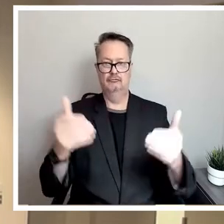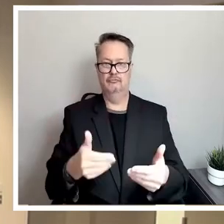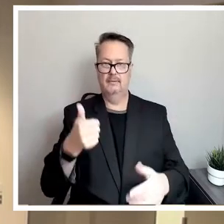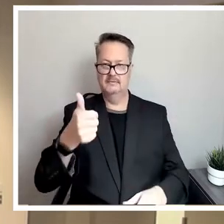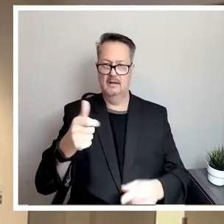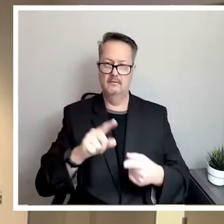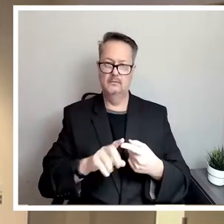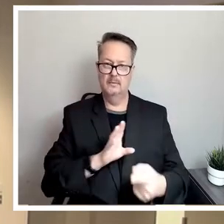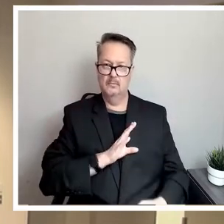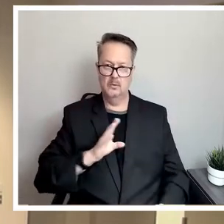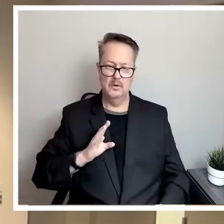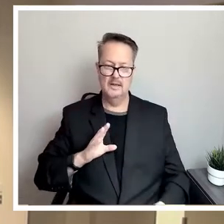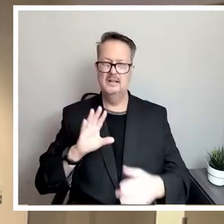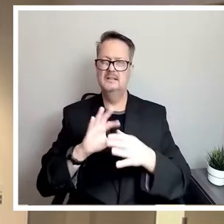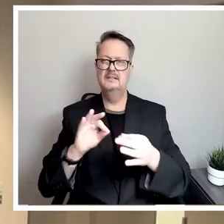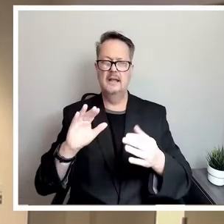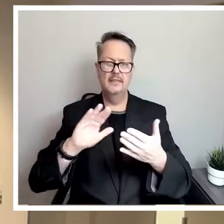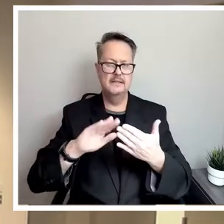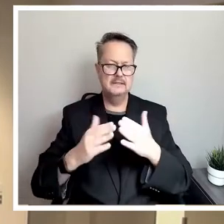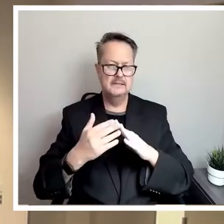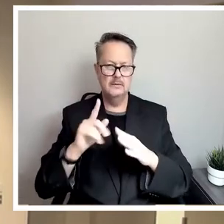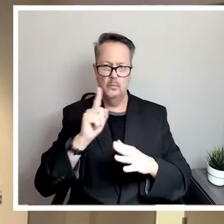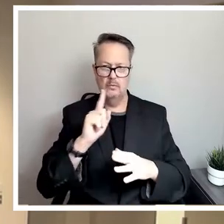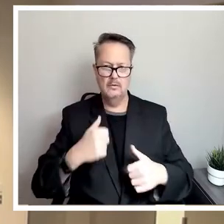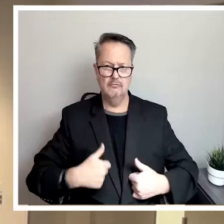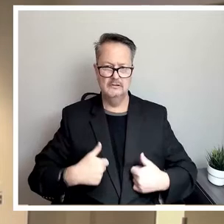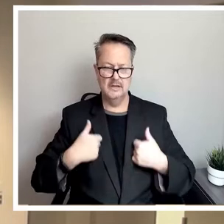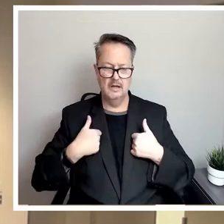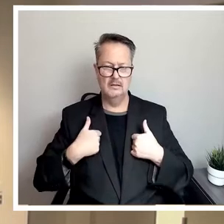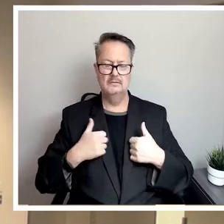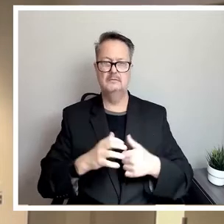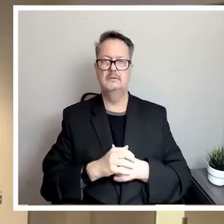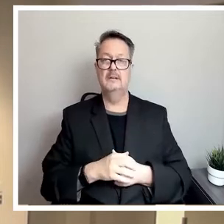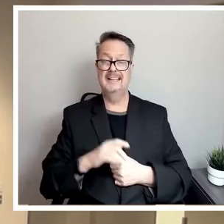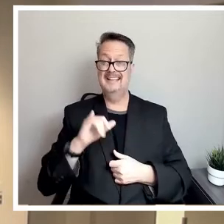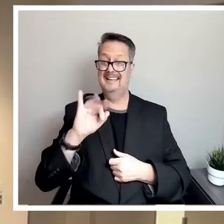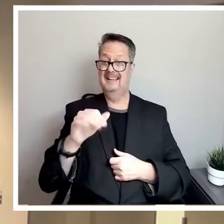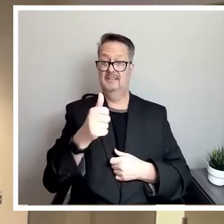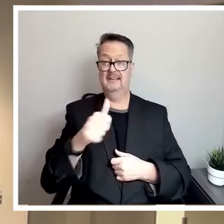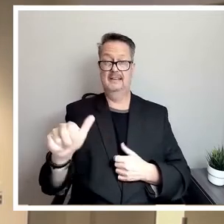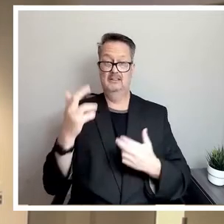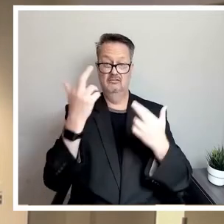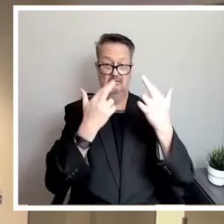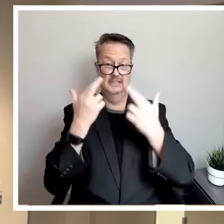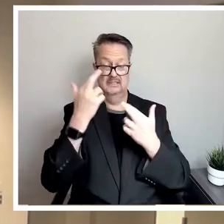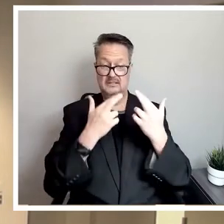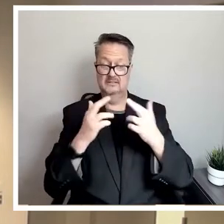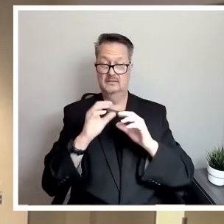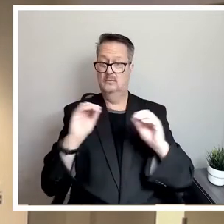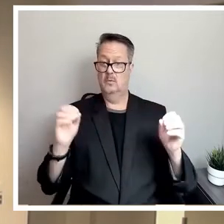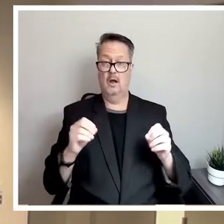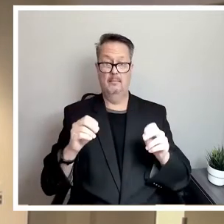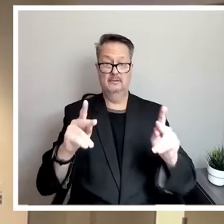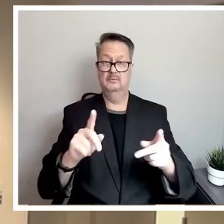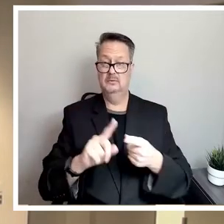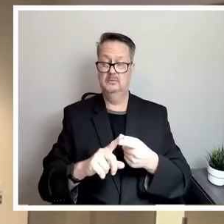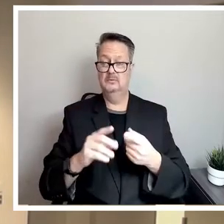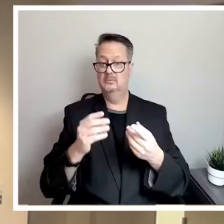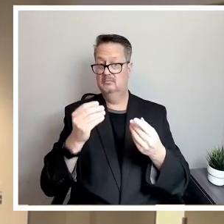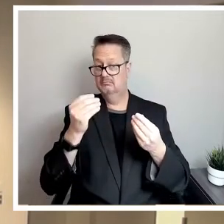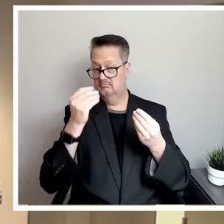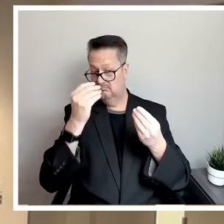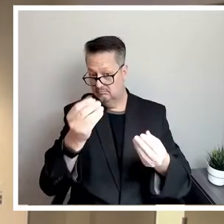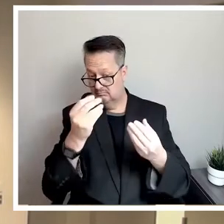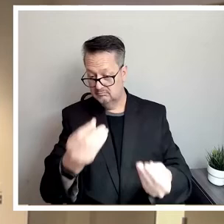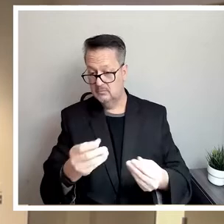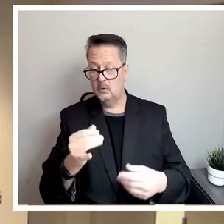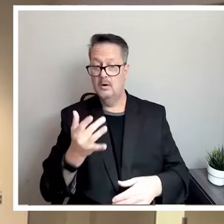and state the city in which they reside if for any reason you do not get the opportunity to convey all your input or if you